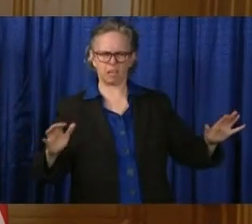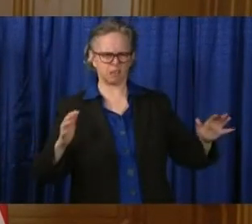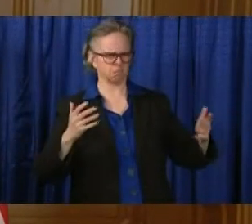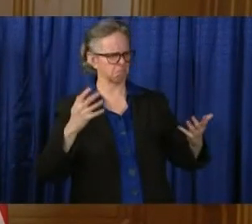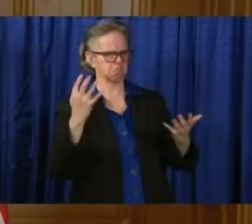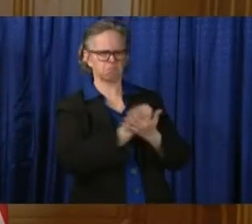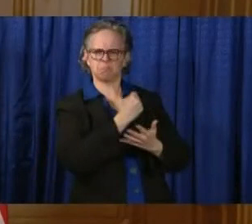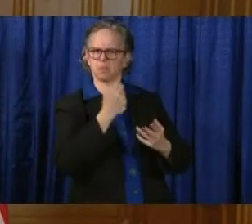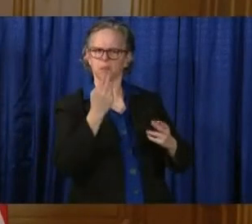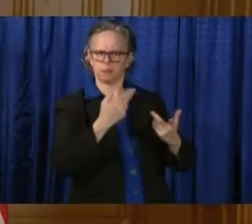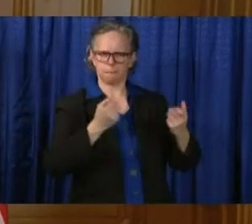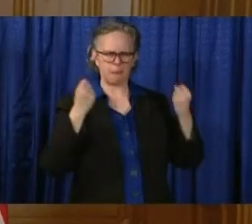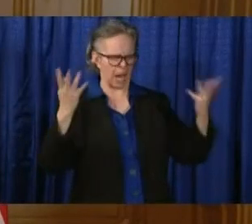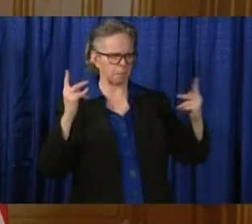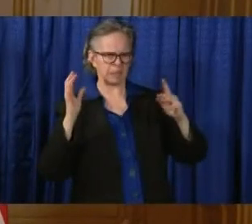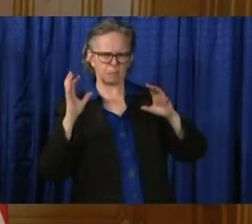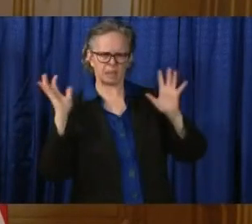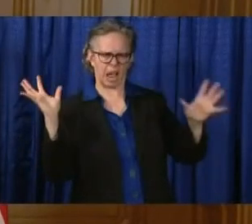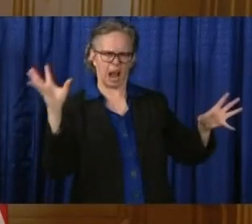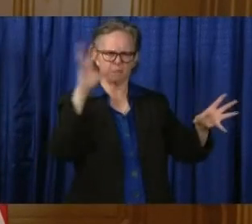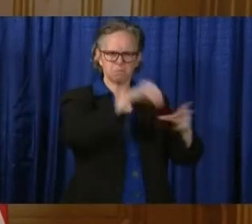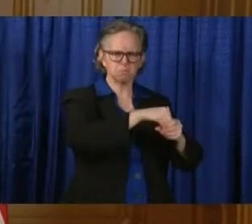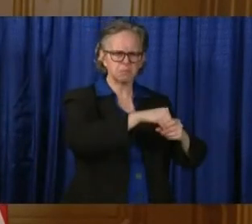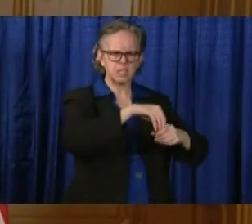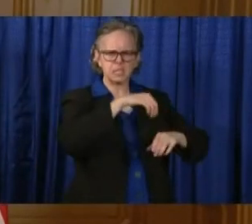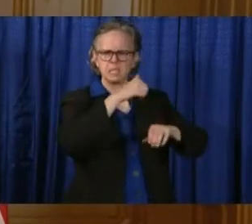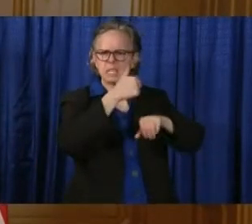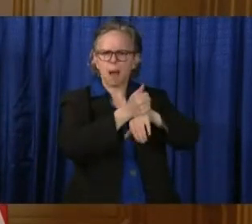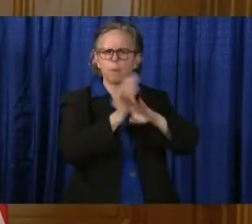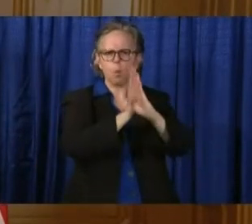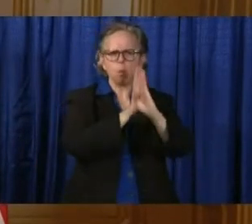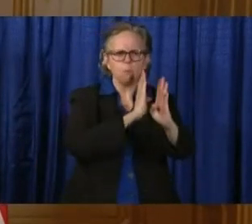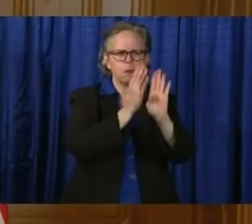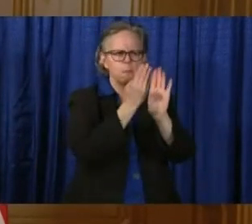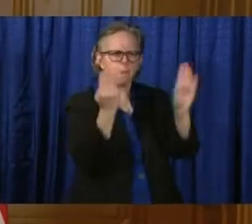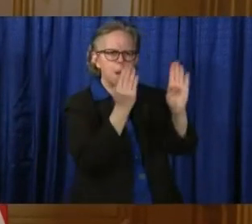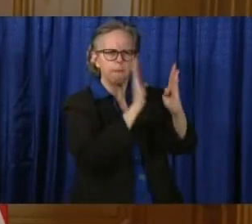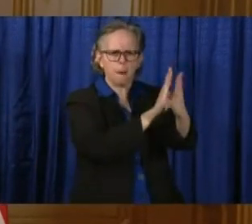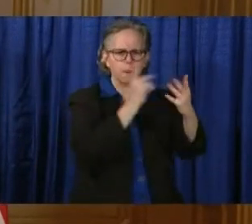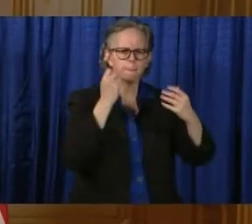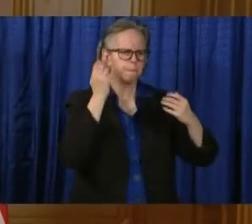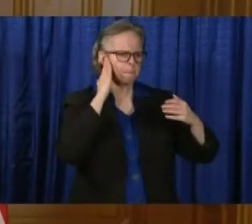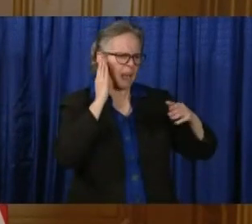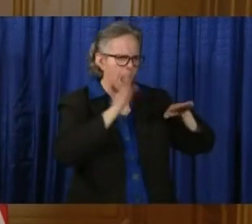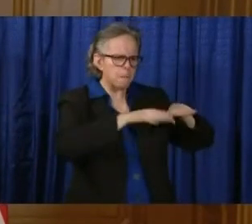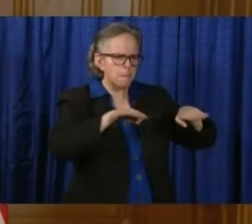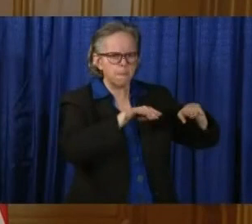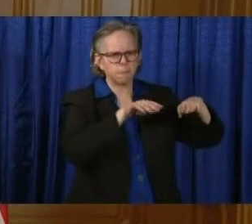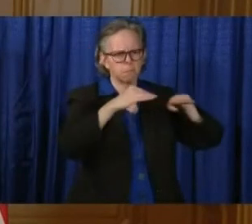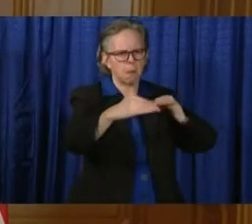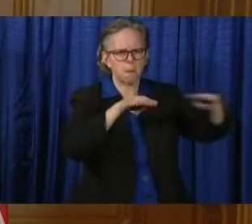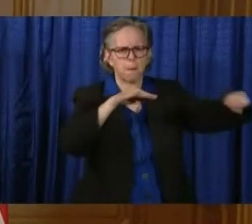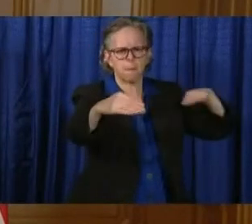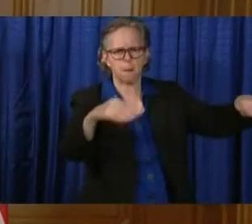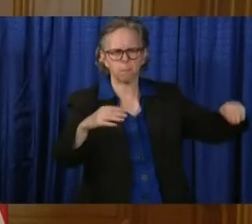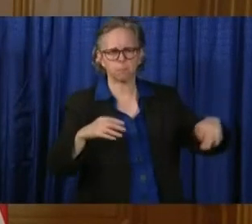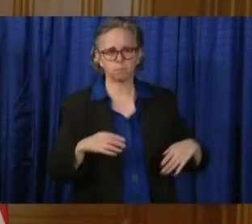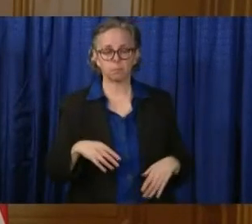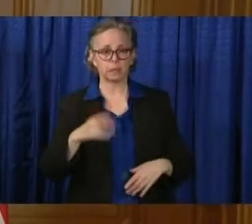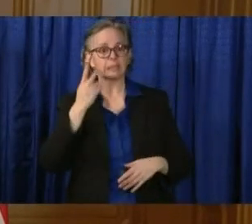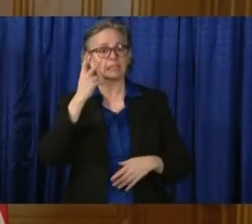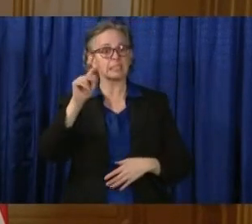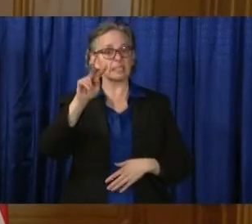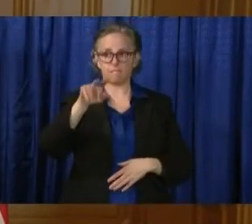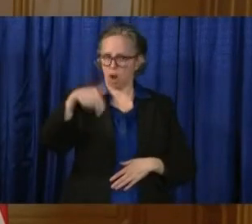They can build them out. What you have seen on TV and other locations, it would look similar to